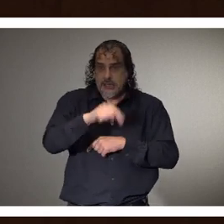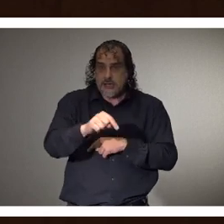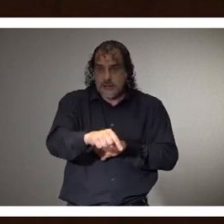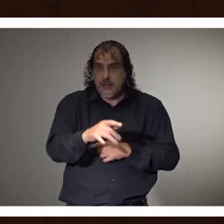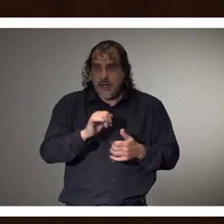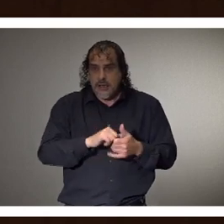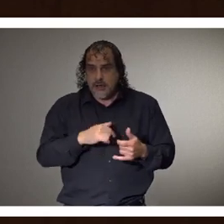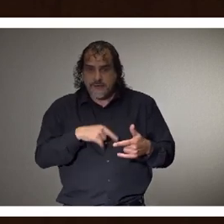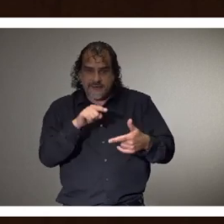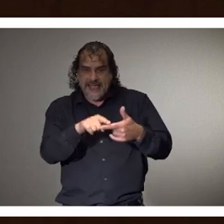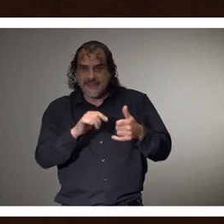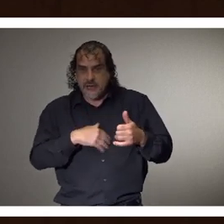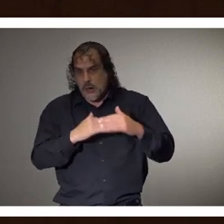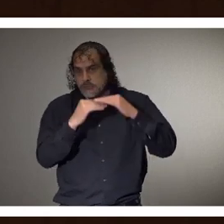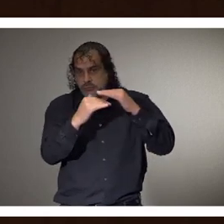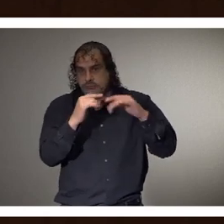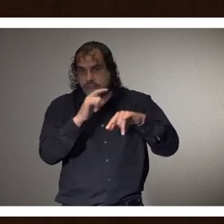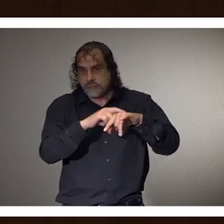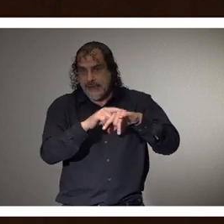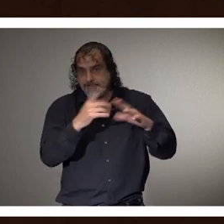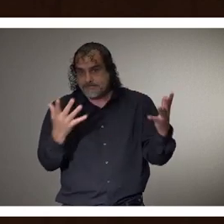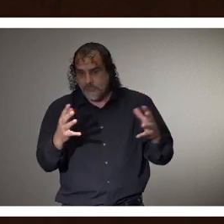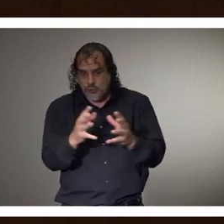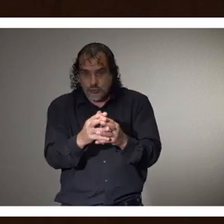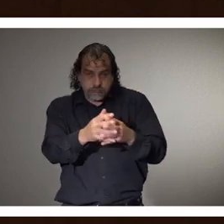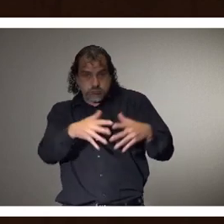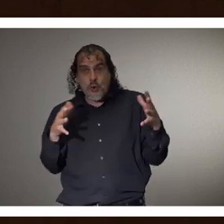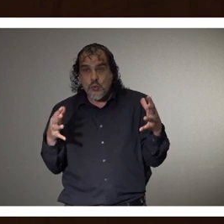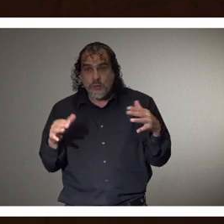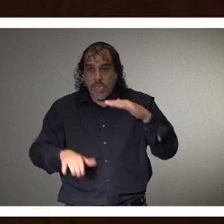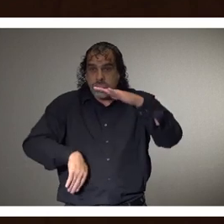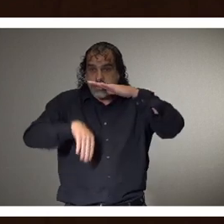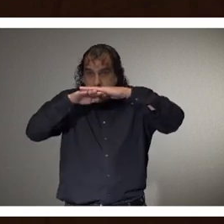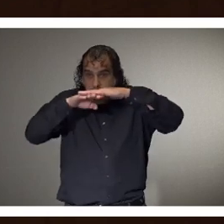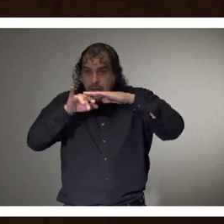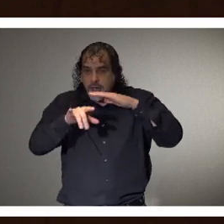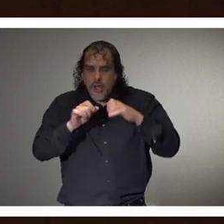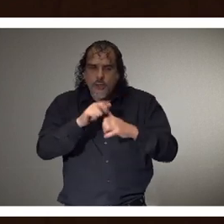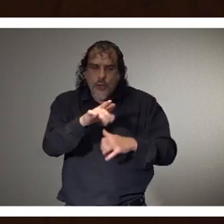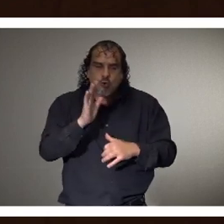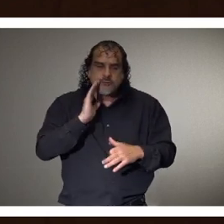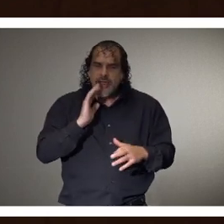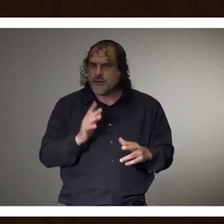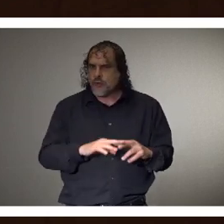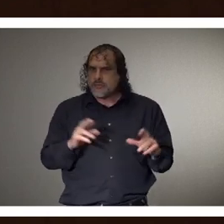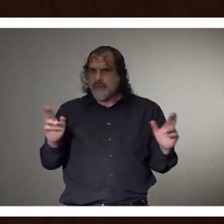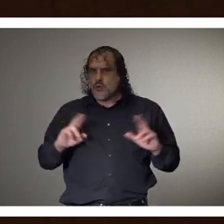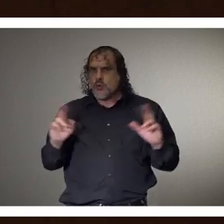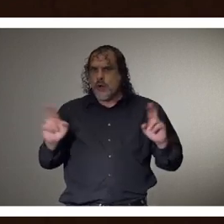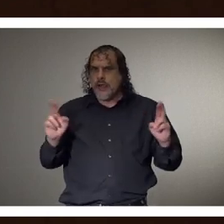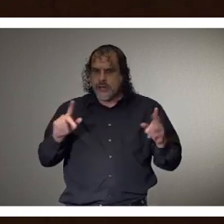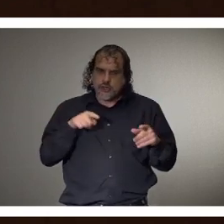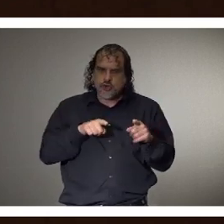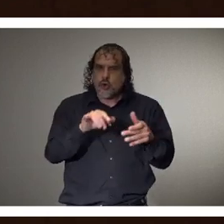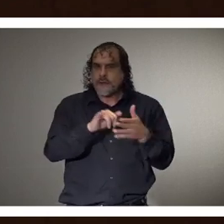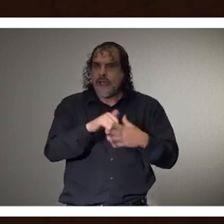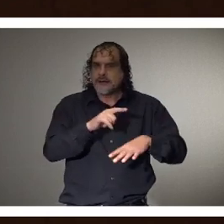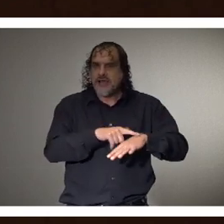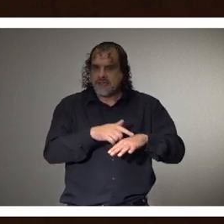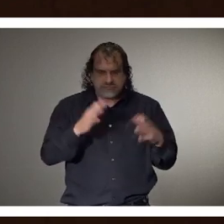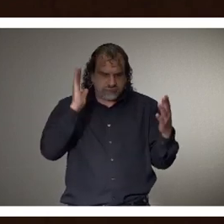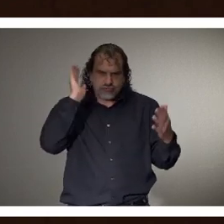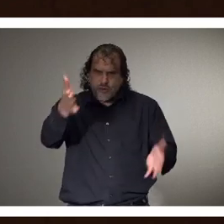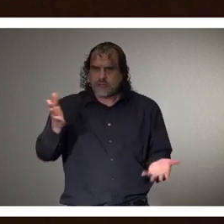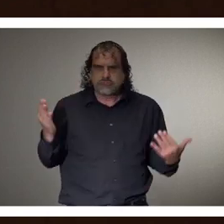peak time period. Those initial beds would be readily available within that timeline, and